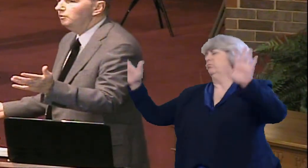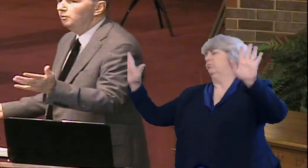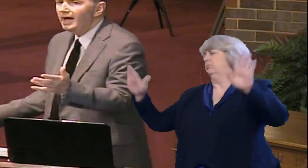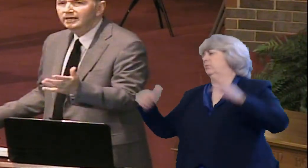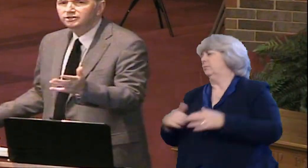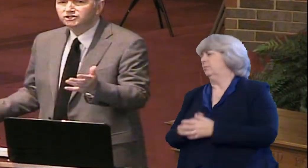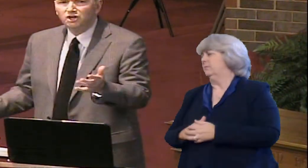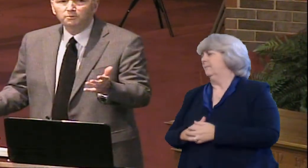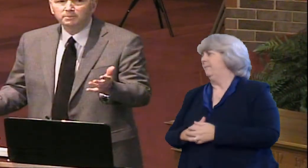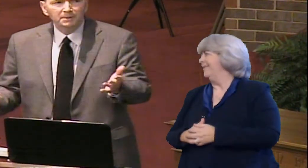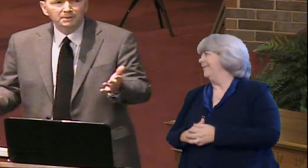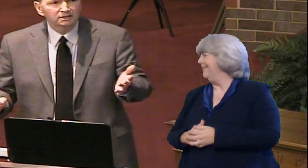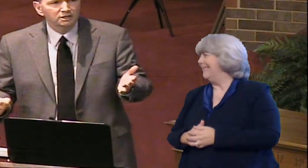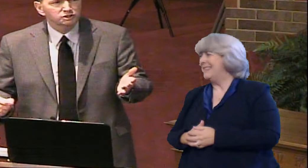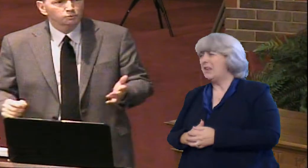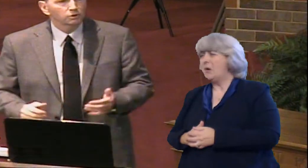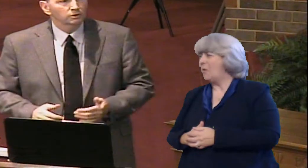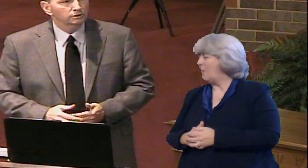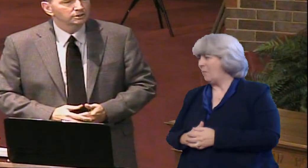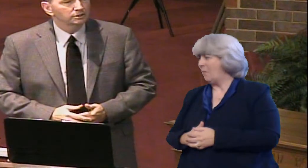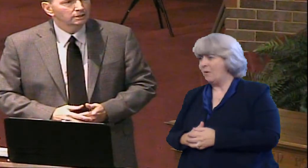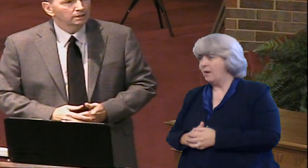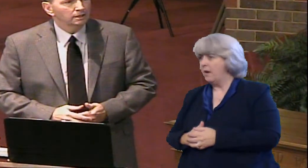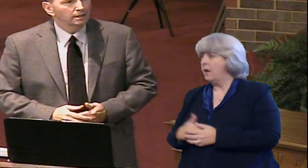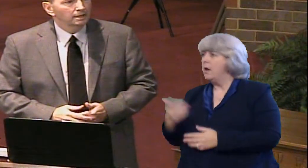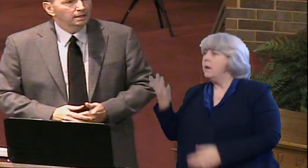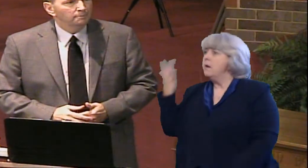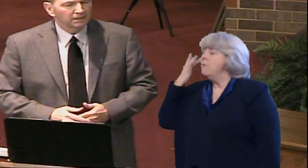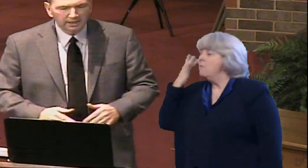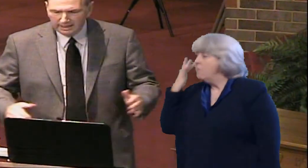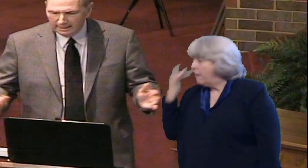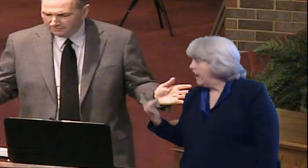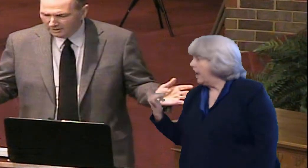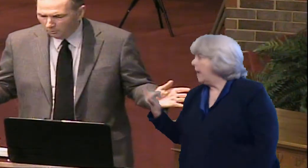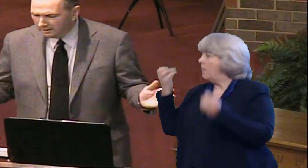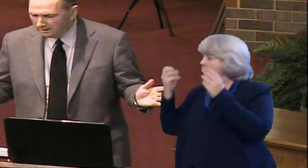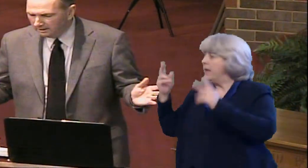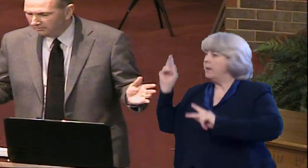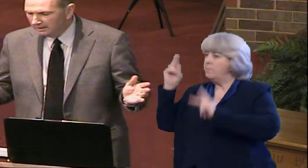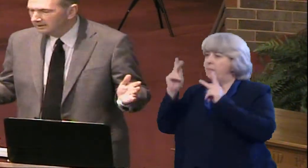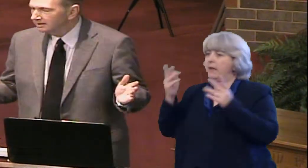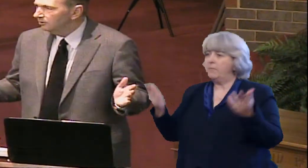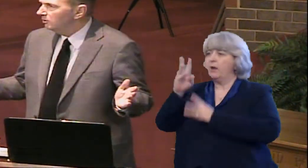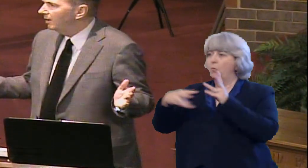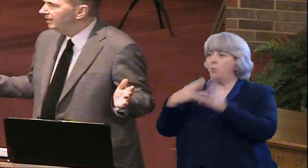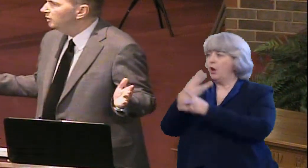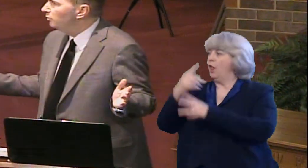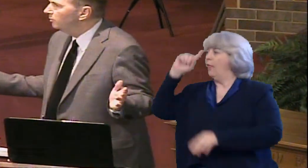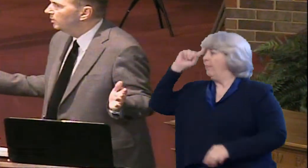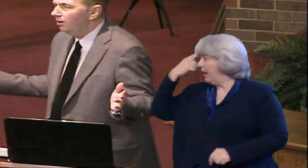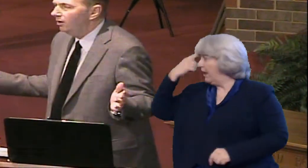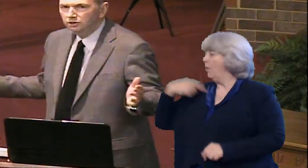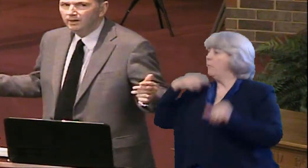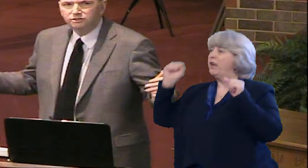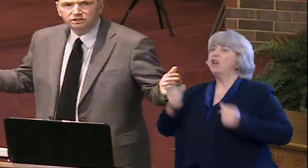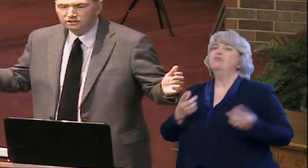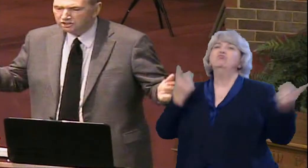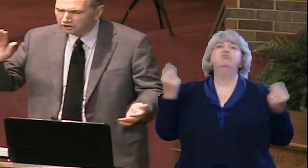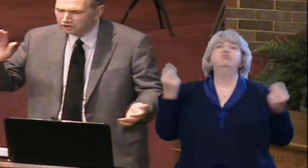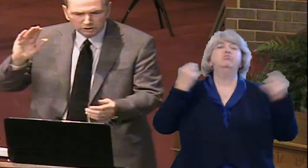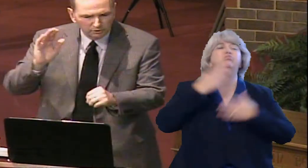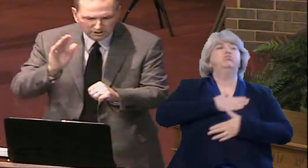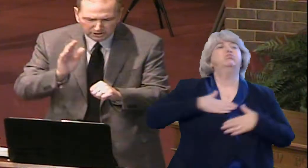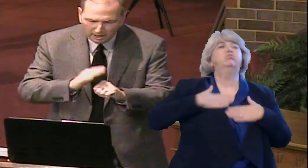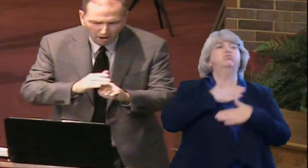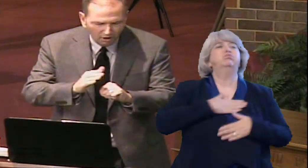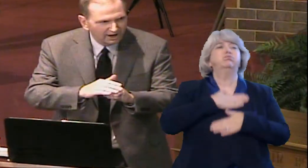Then why do so many people in this world believe that we can live any way we want to and Jesus